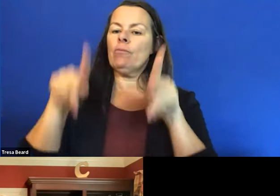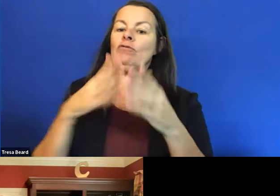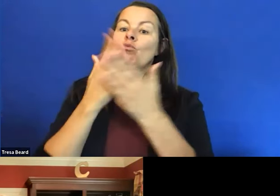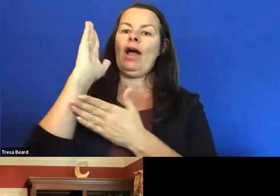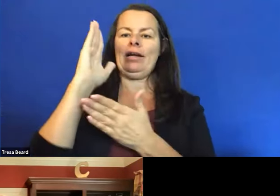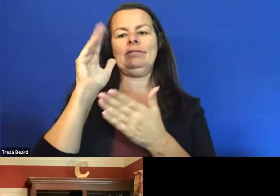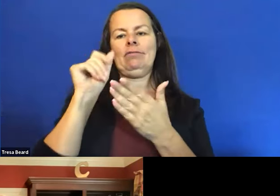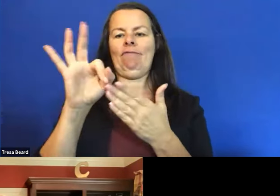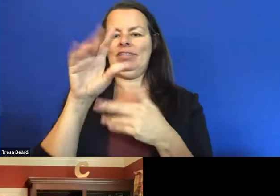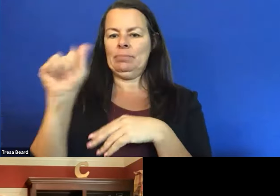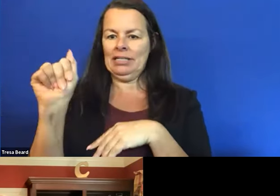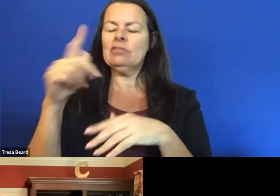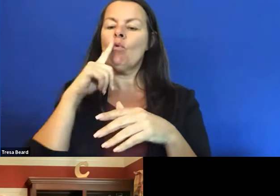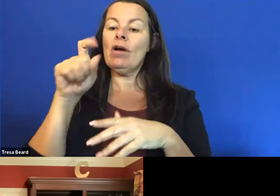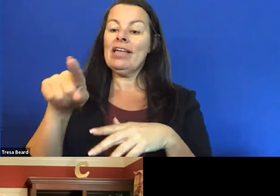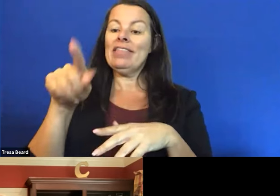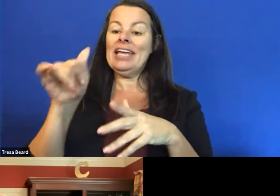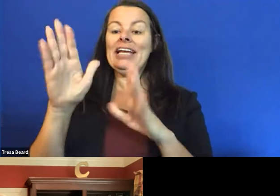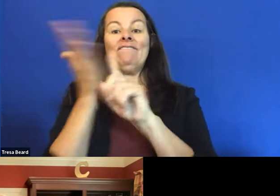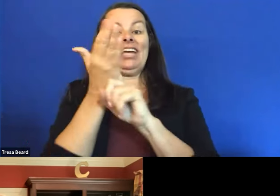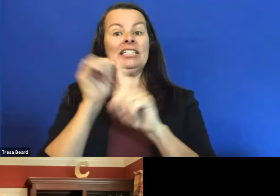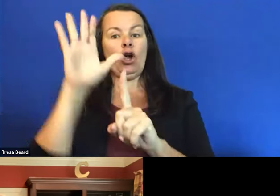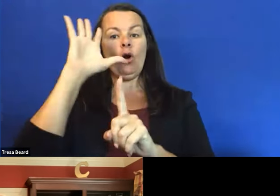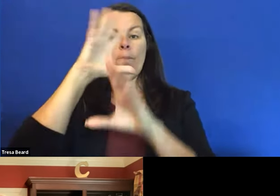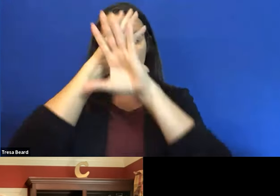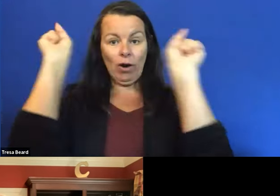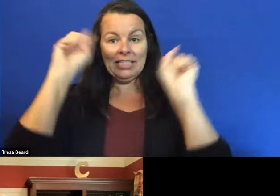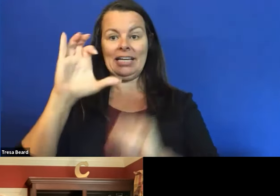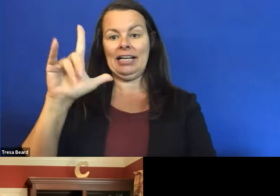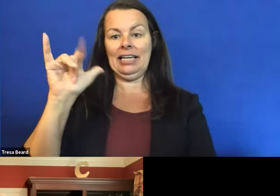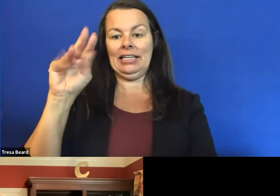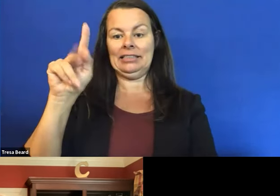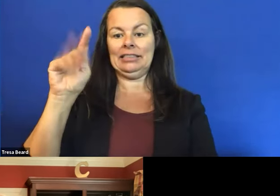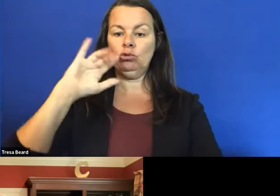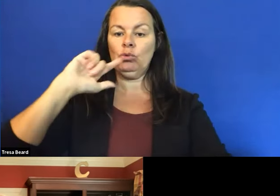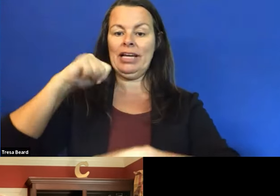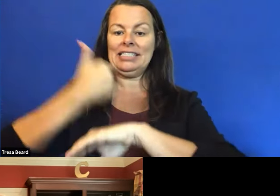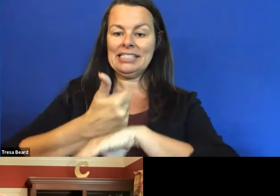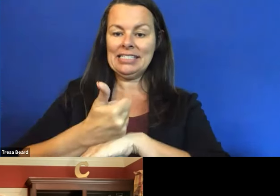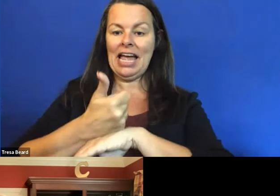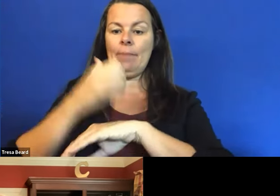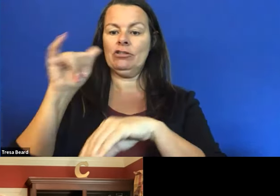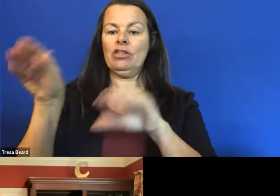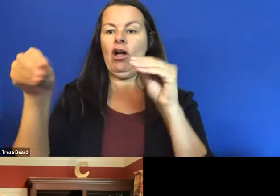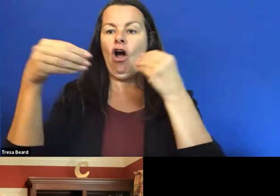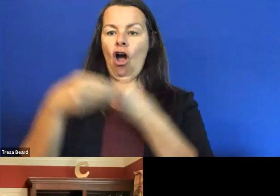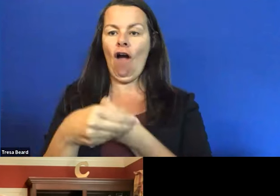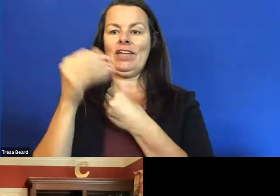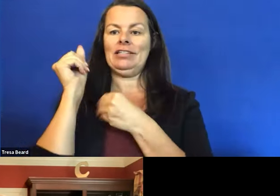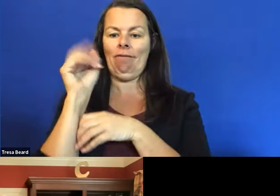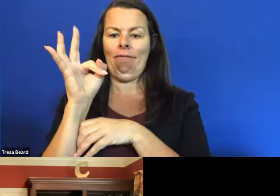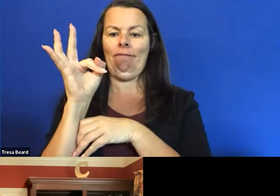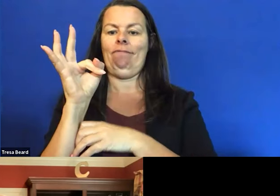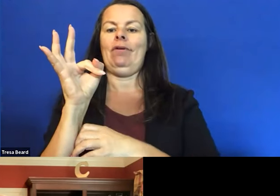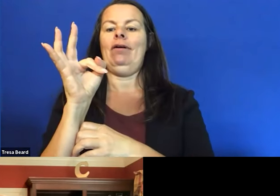itself. He convinced President Clinton to establish the Office of Disability Employment Policy at the U.S. Department of